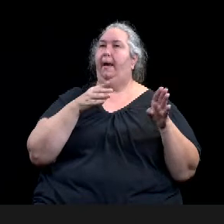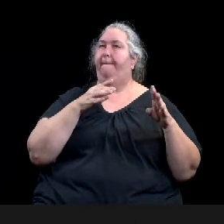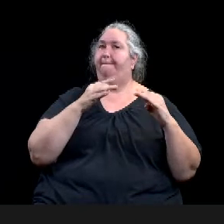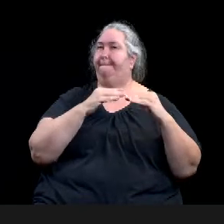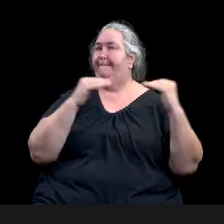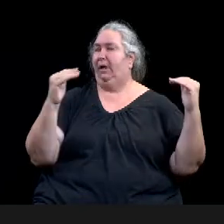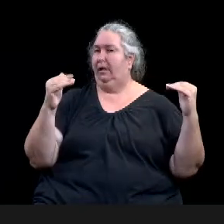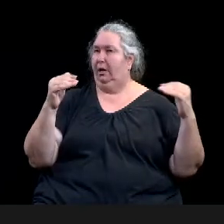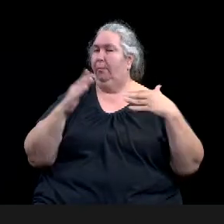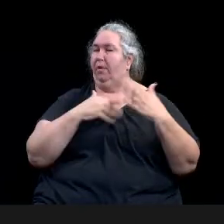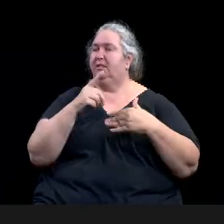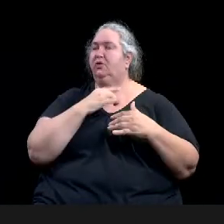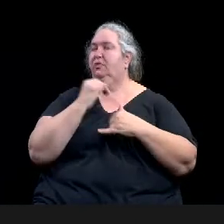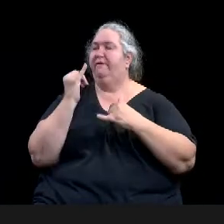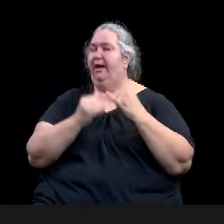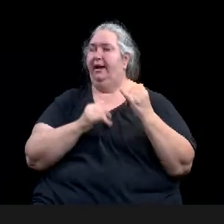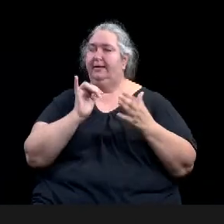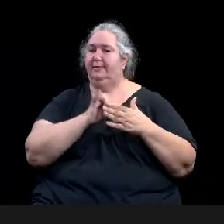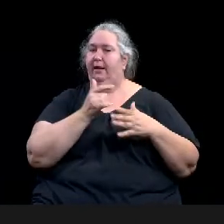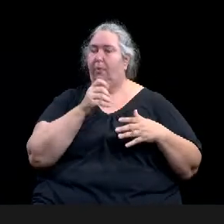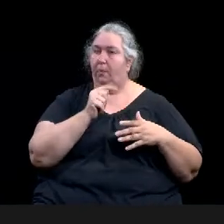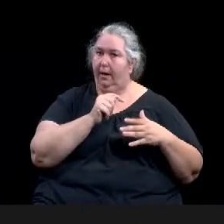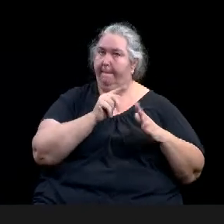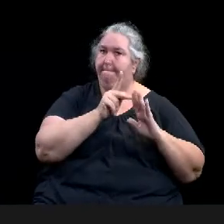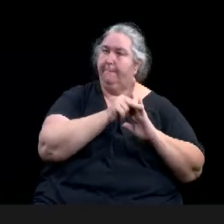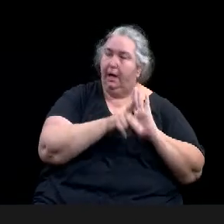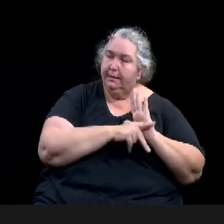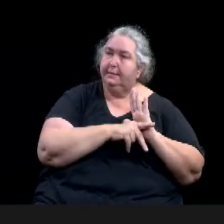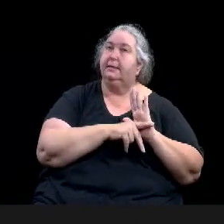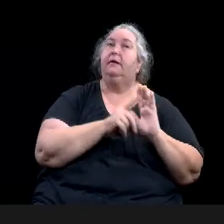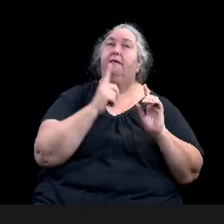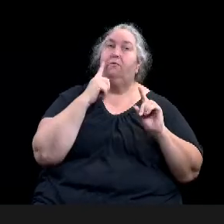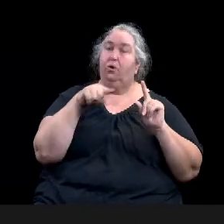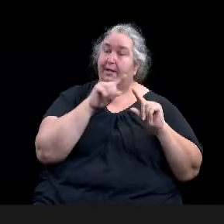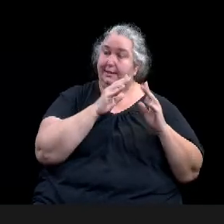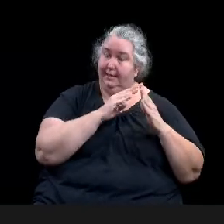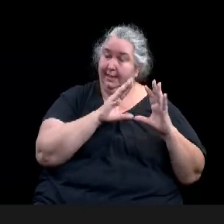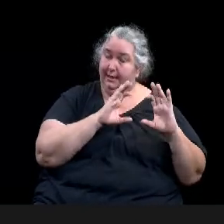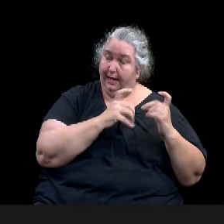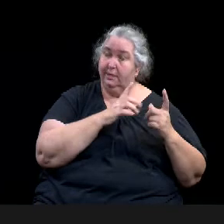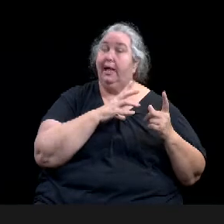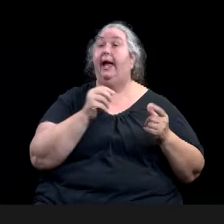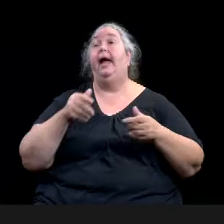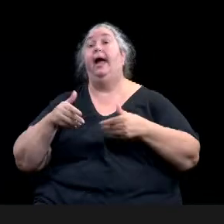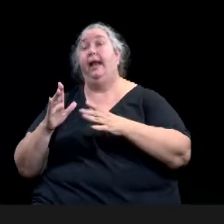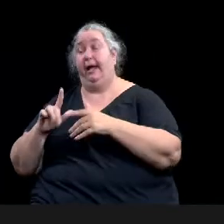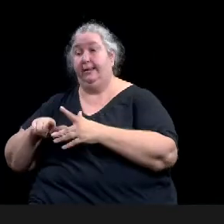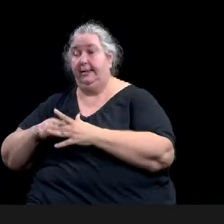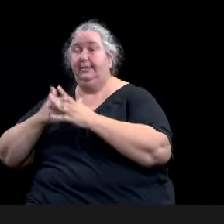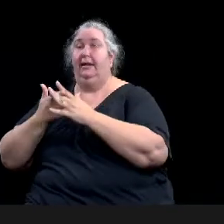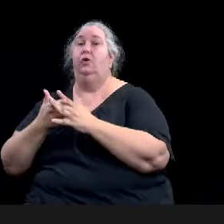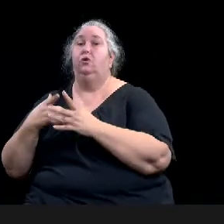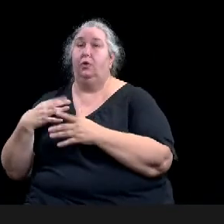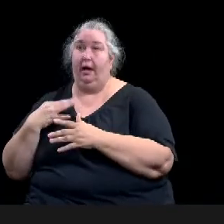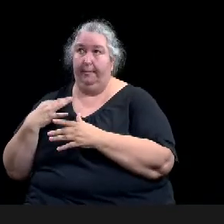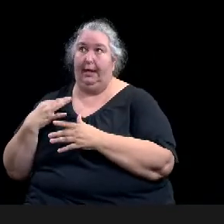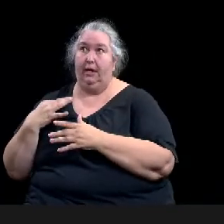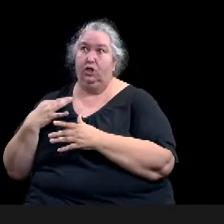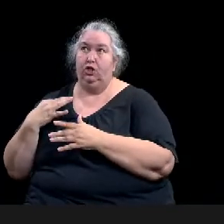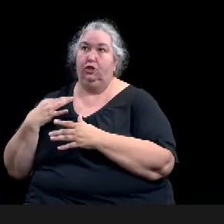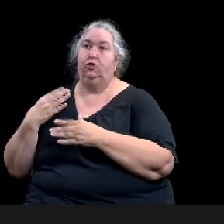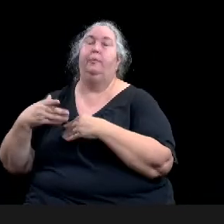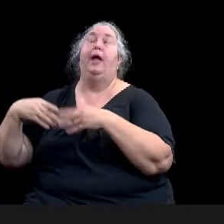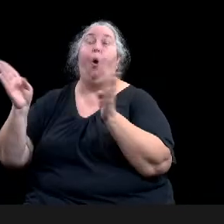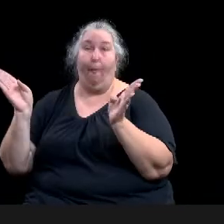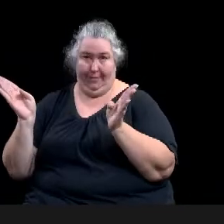application period to be opened up. So the neighborhoods can start thinking about their projects and working on their ideas for their applications.